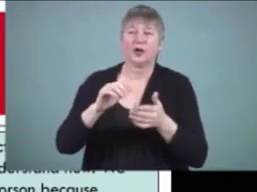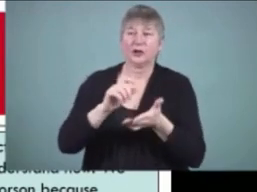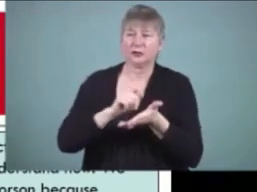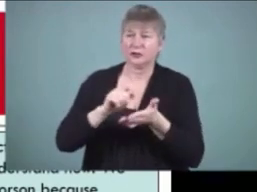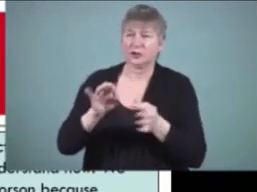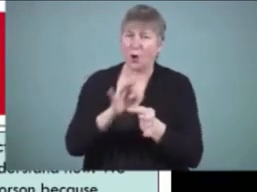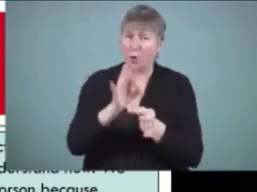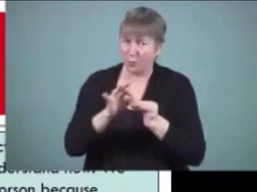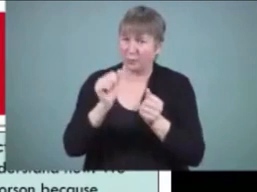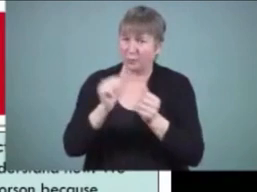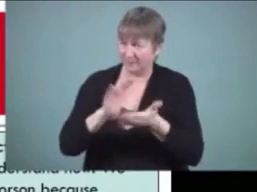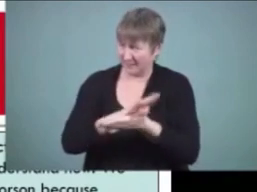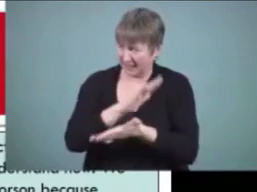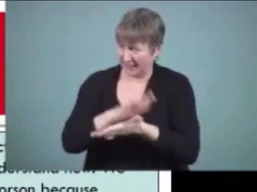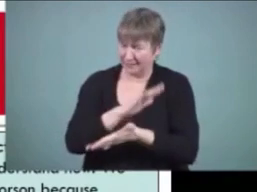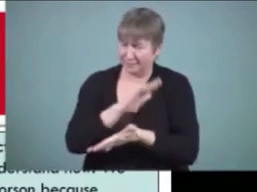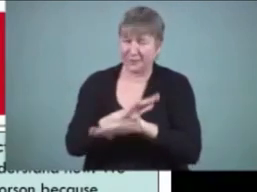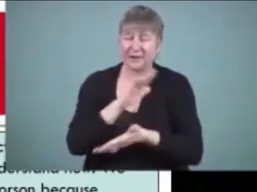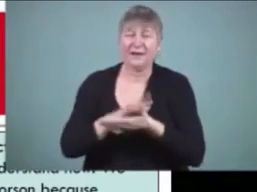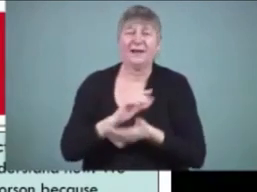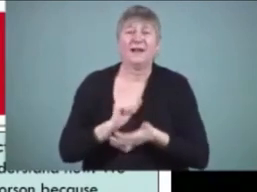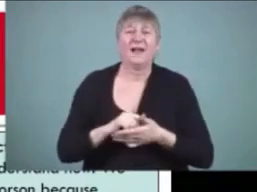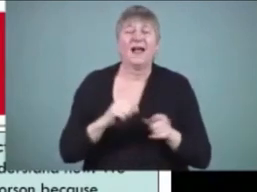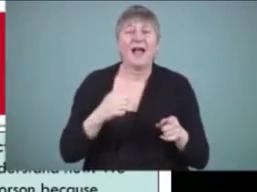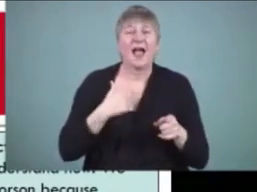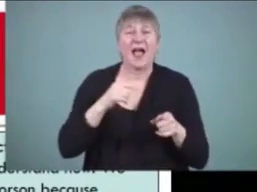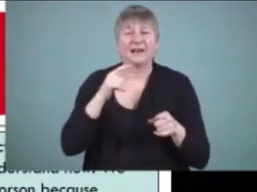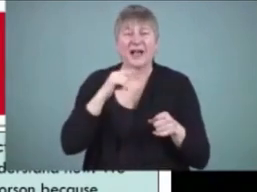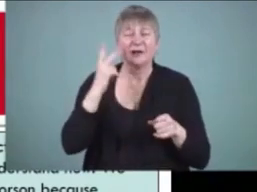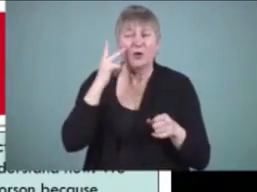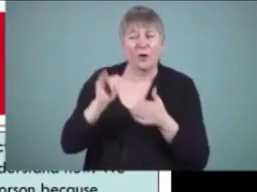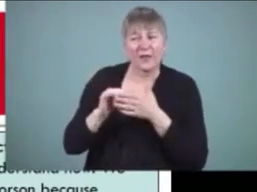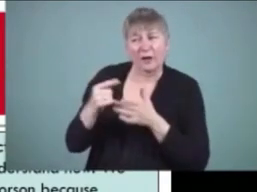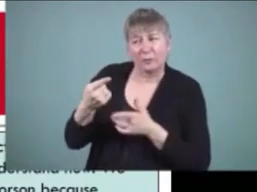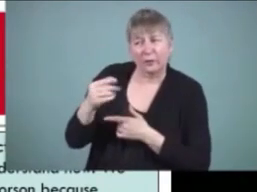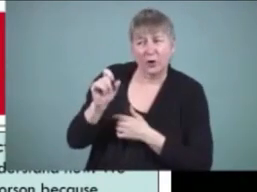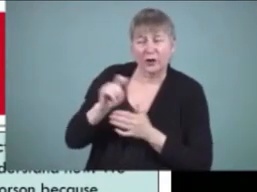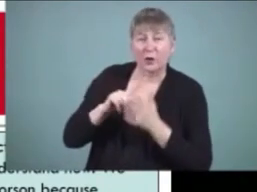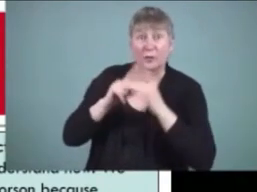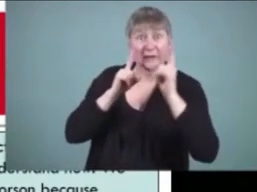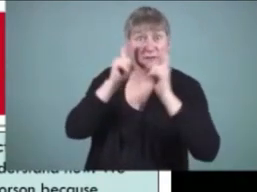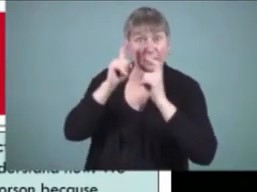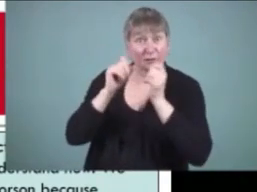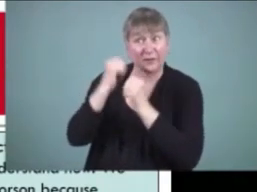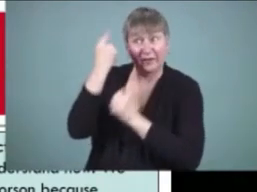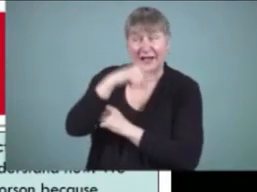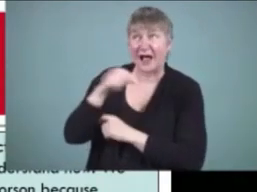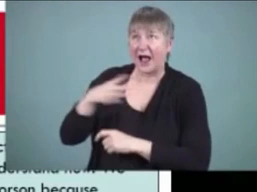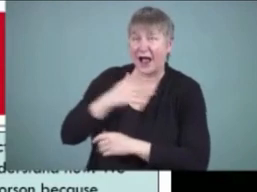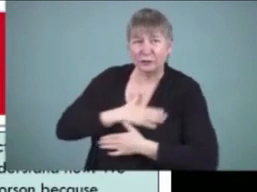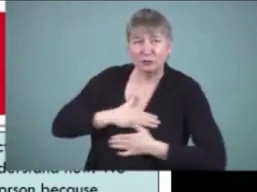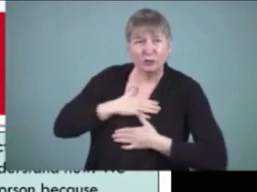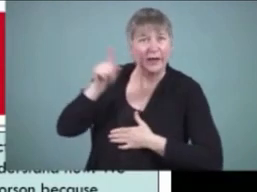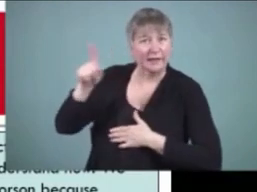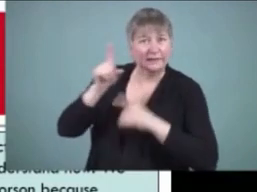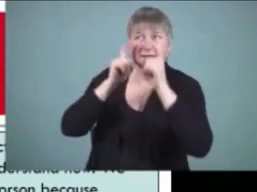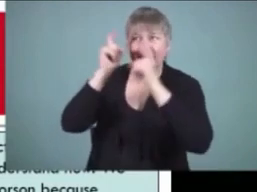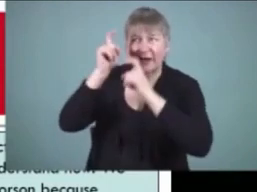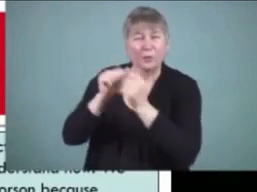We were laughed at Gorson because Gordon were expression-based with kids. I was in joy with Gordon's story as fairy tale.